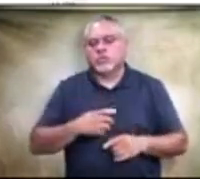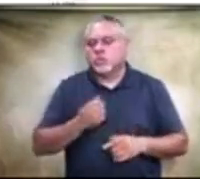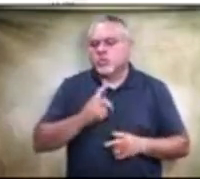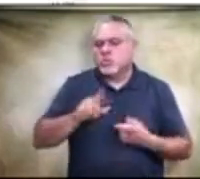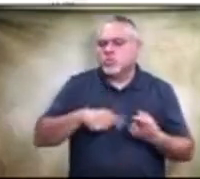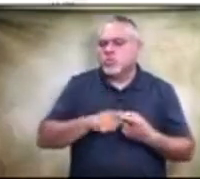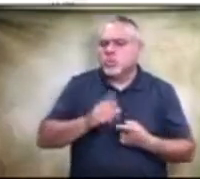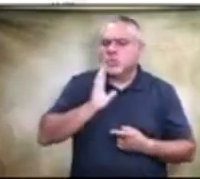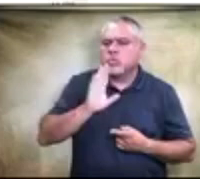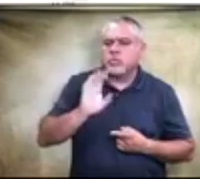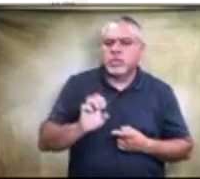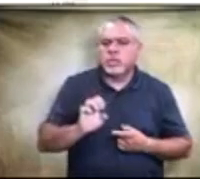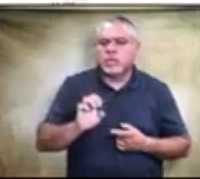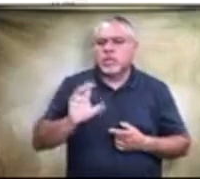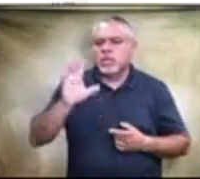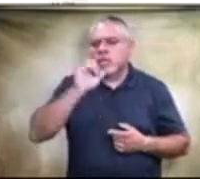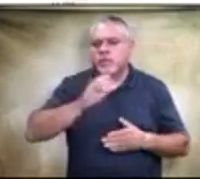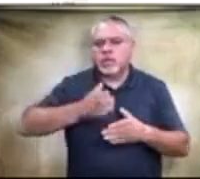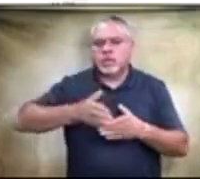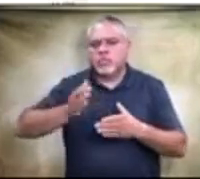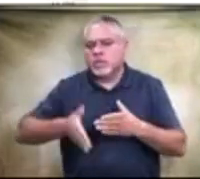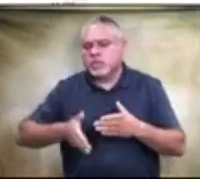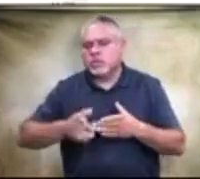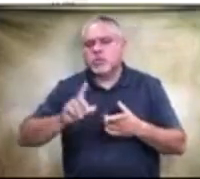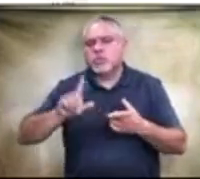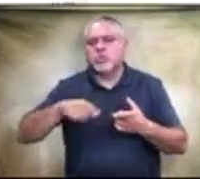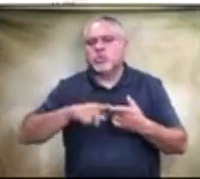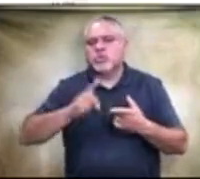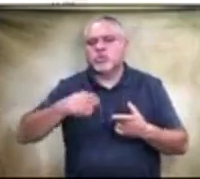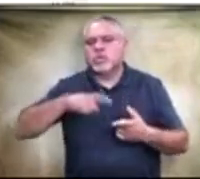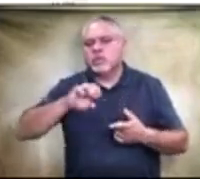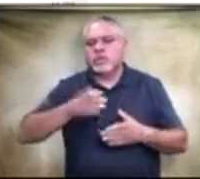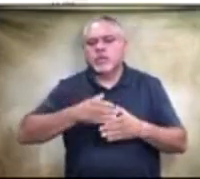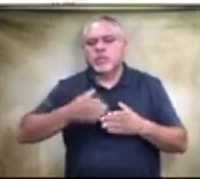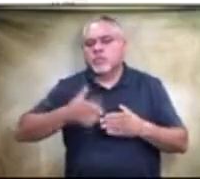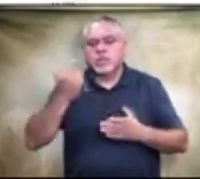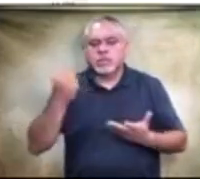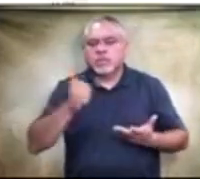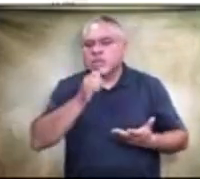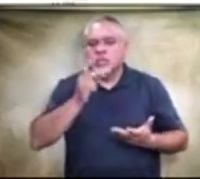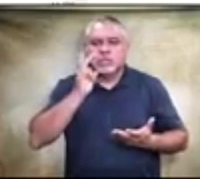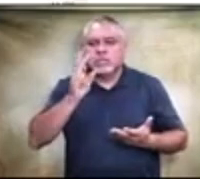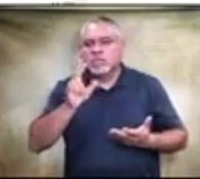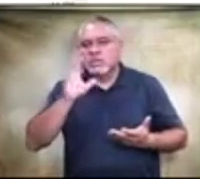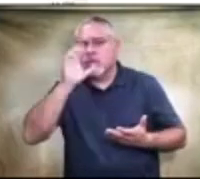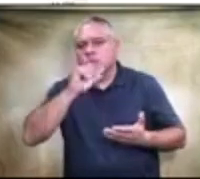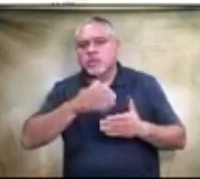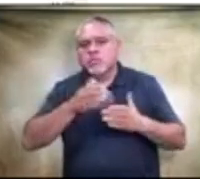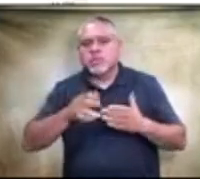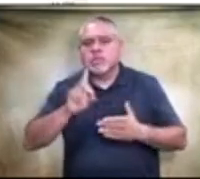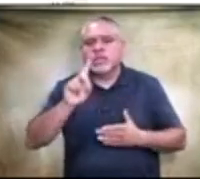estimated completion, or when do we need it to be completed because I, I don't see an estimated completion dates on these.